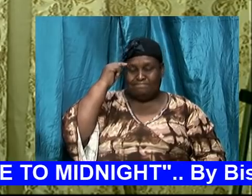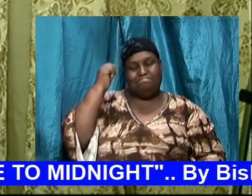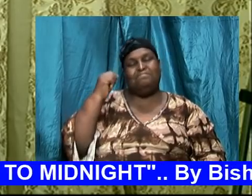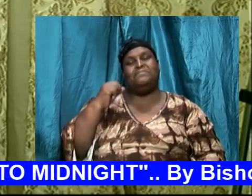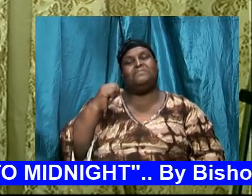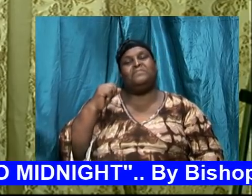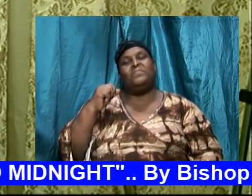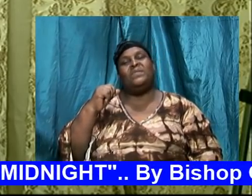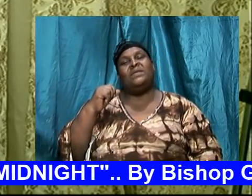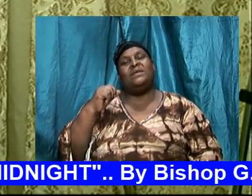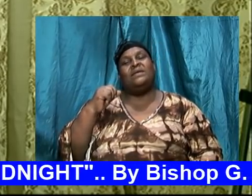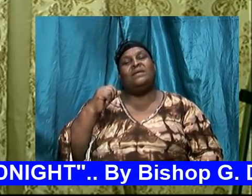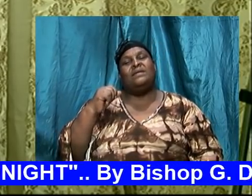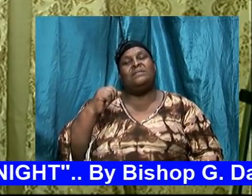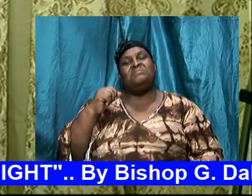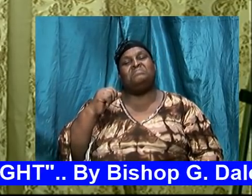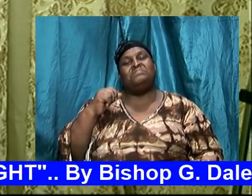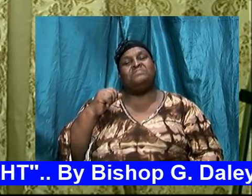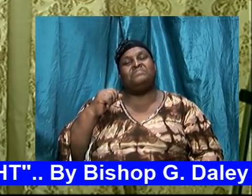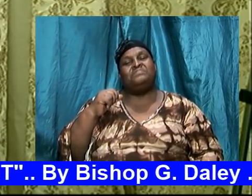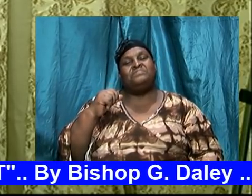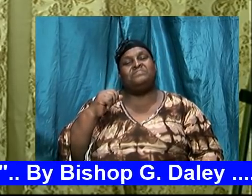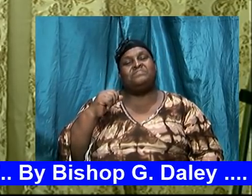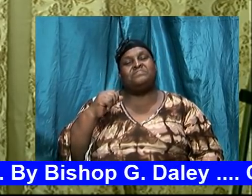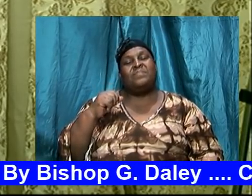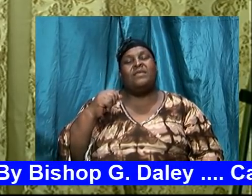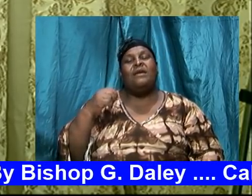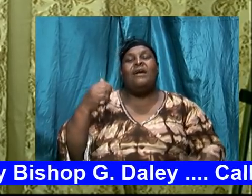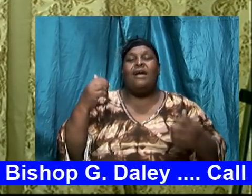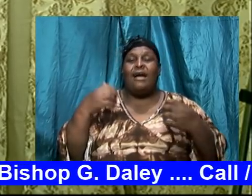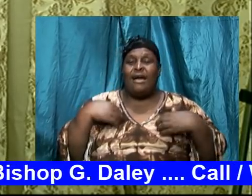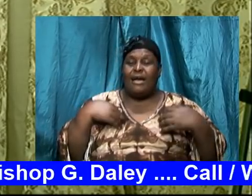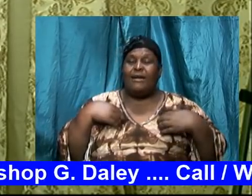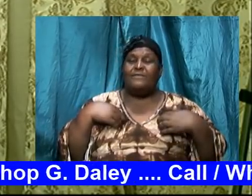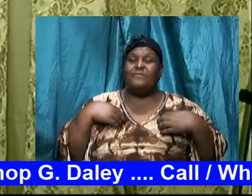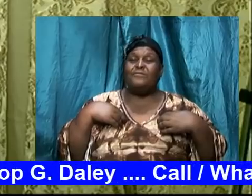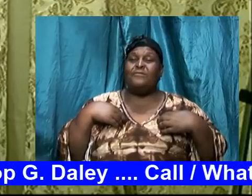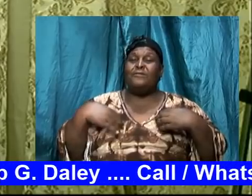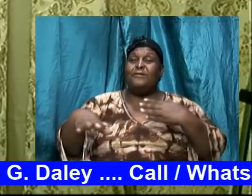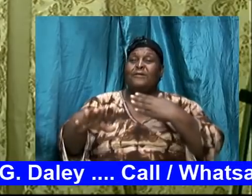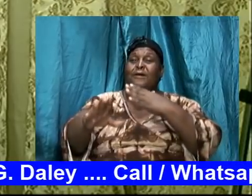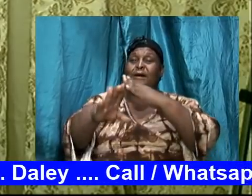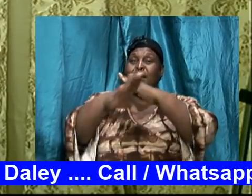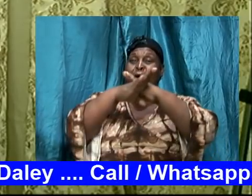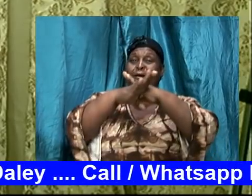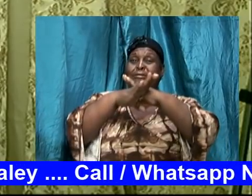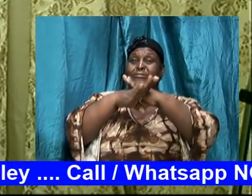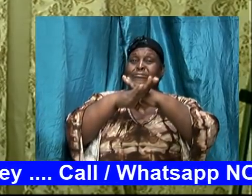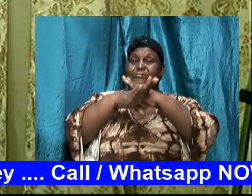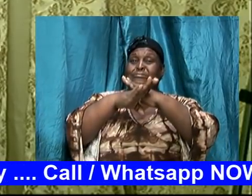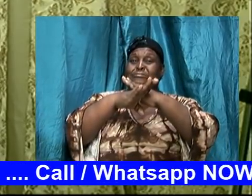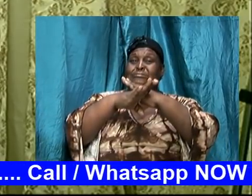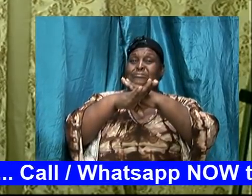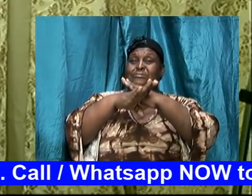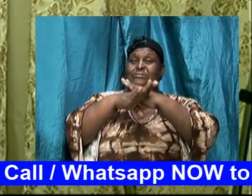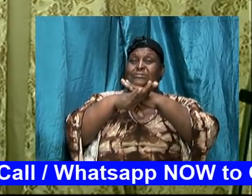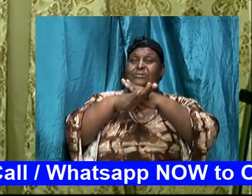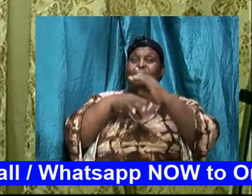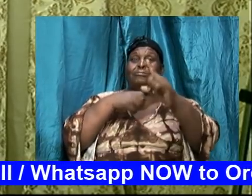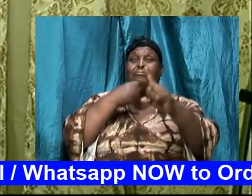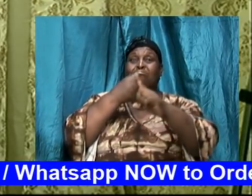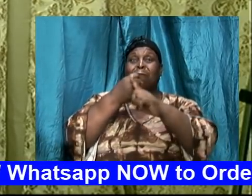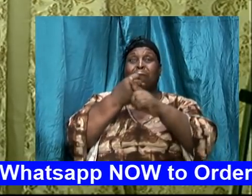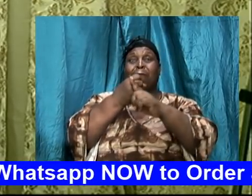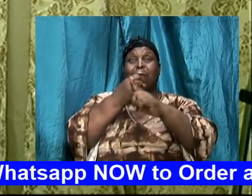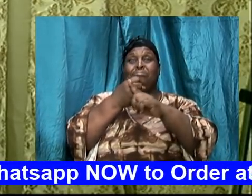with his thoughts and we have to safeguard against that I want us to look at another slide right now because we're going